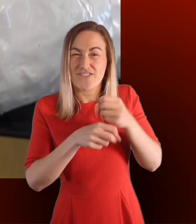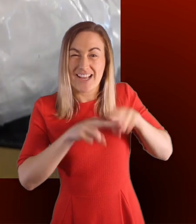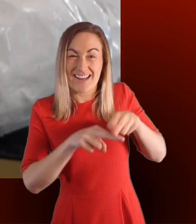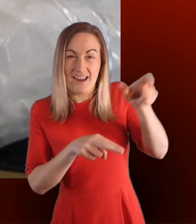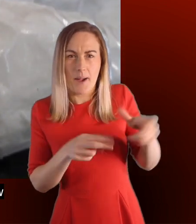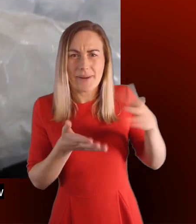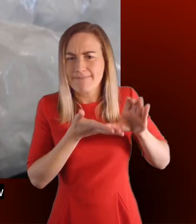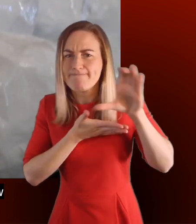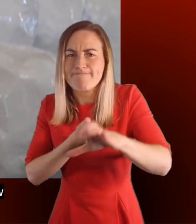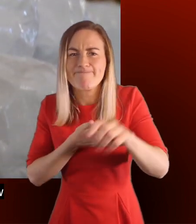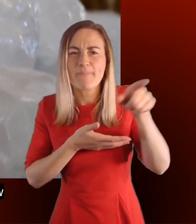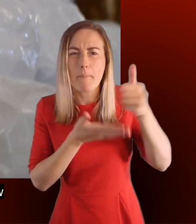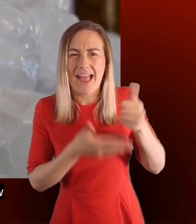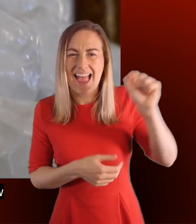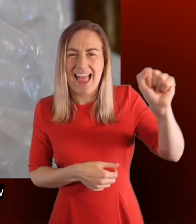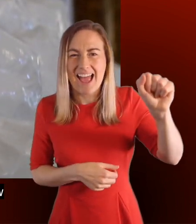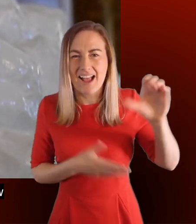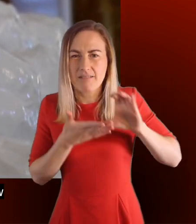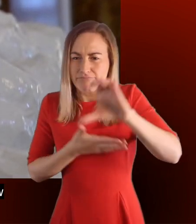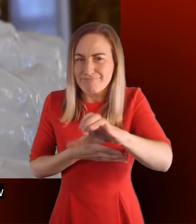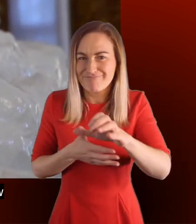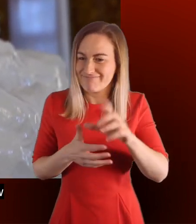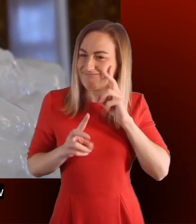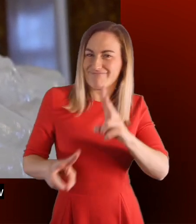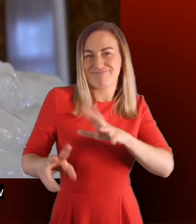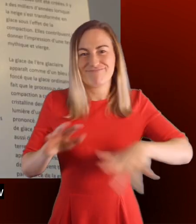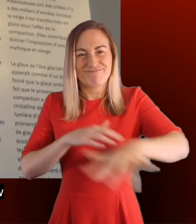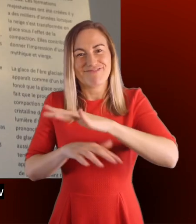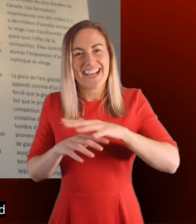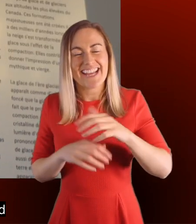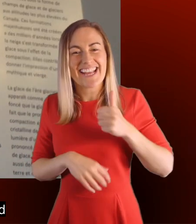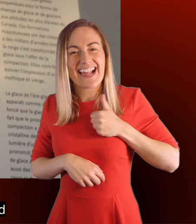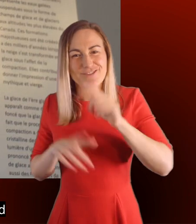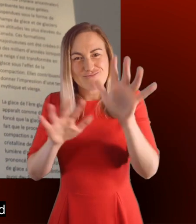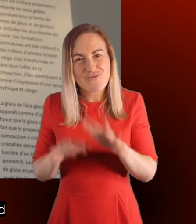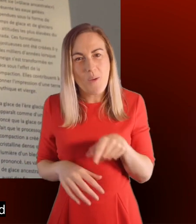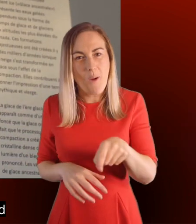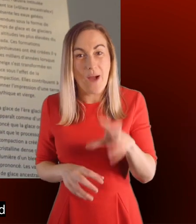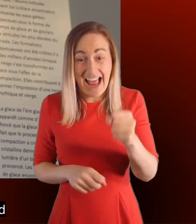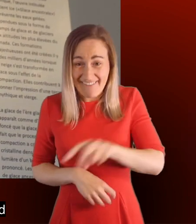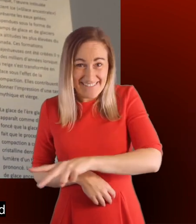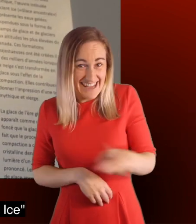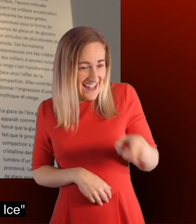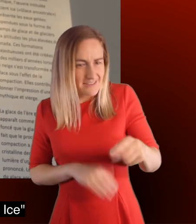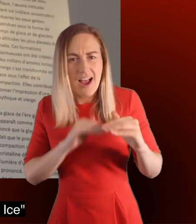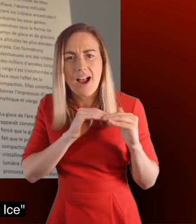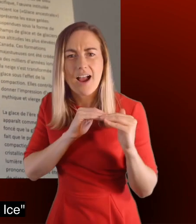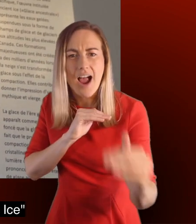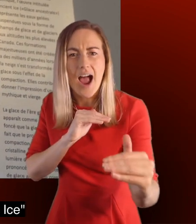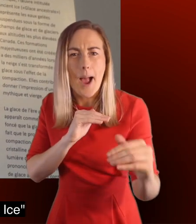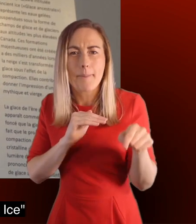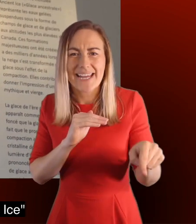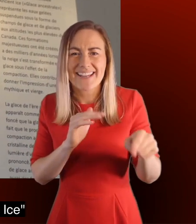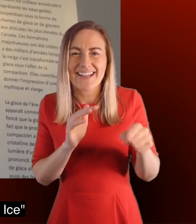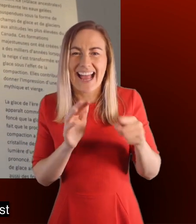of Montreal which brings Canadian snow into the heart of London. Next to it the carpet is based on a piece of art